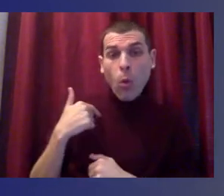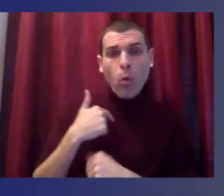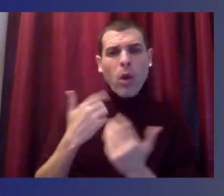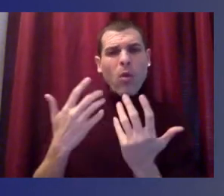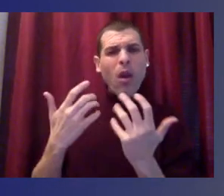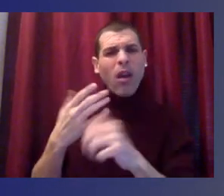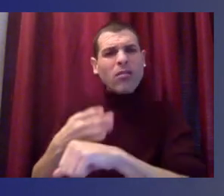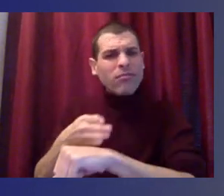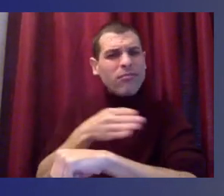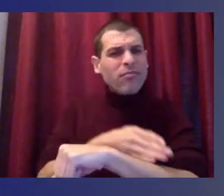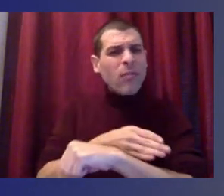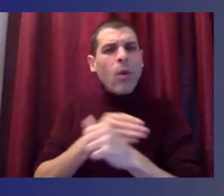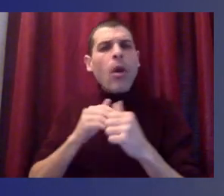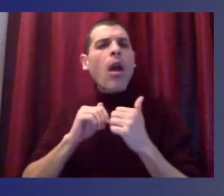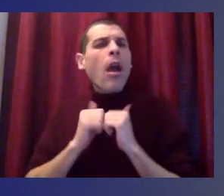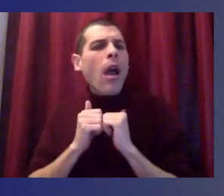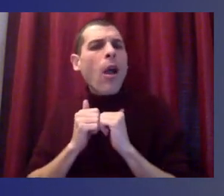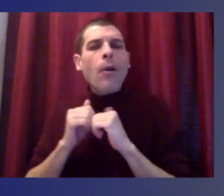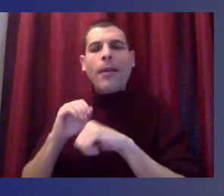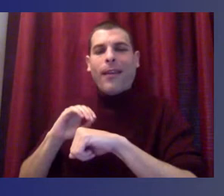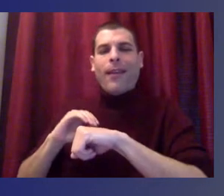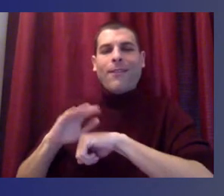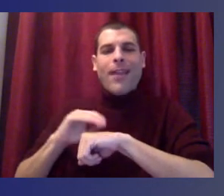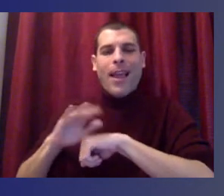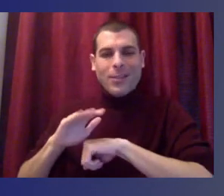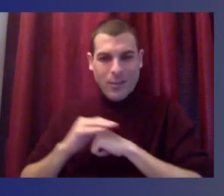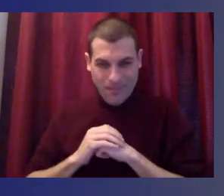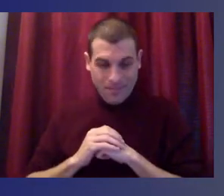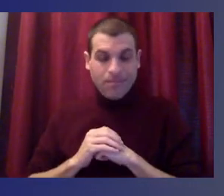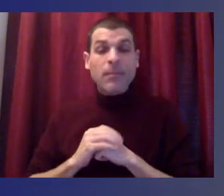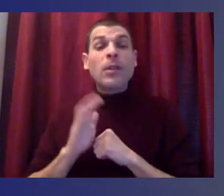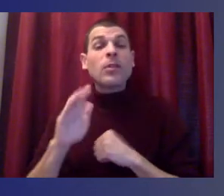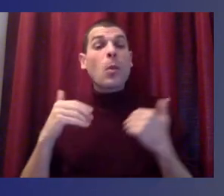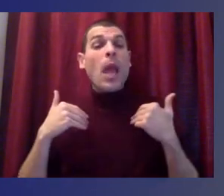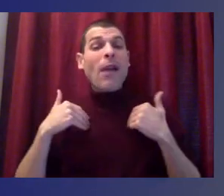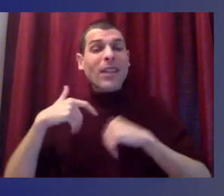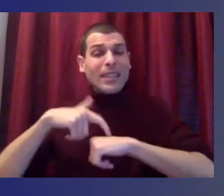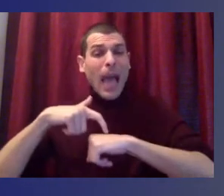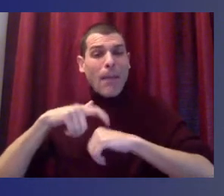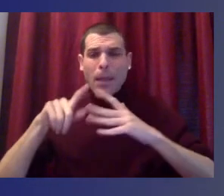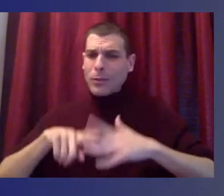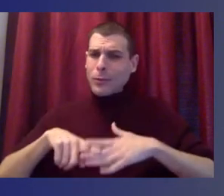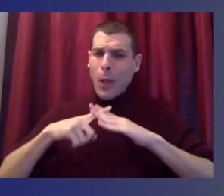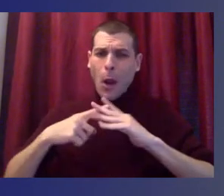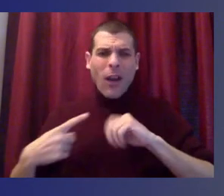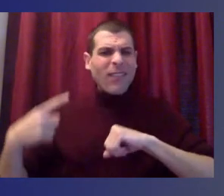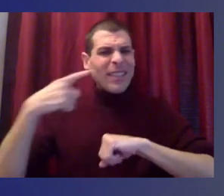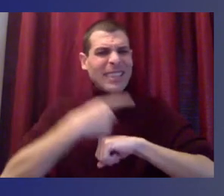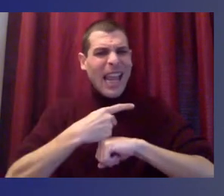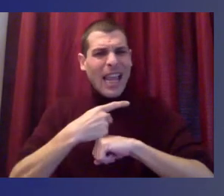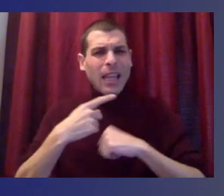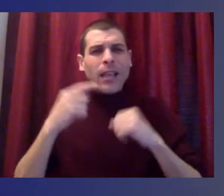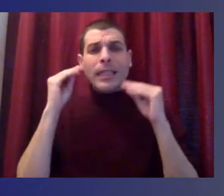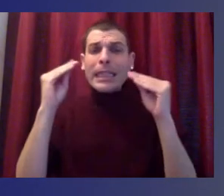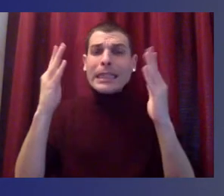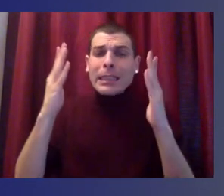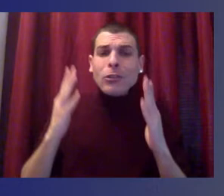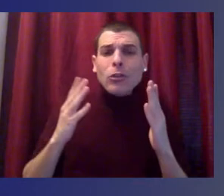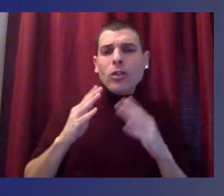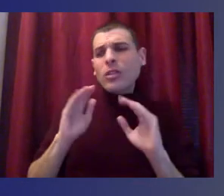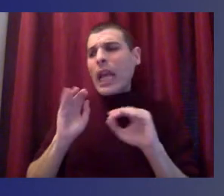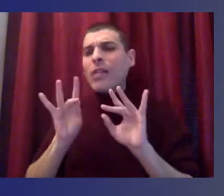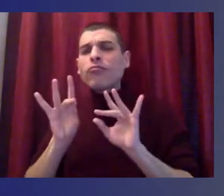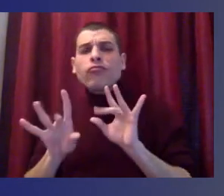relationship, we had a set amount of time every day for our students and our teachers to get together and kind of do some wellness checks. Also,